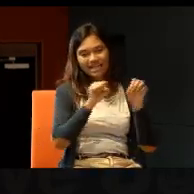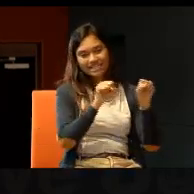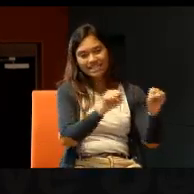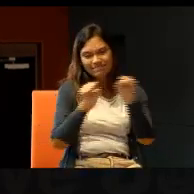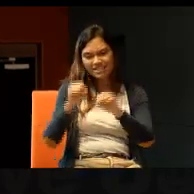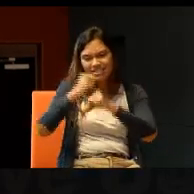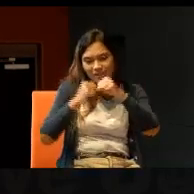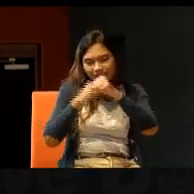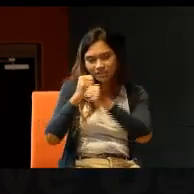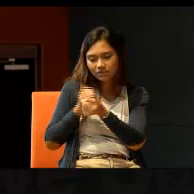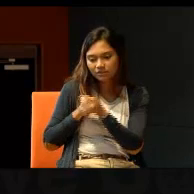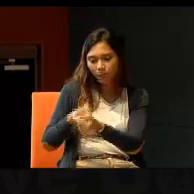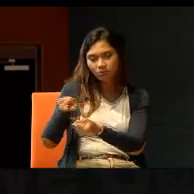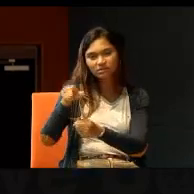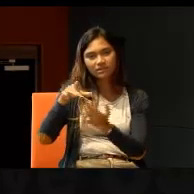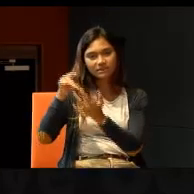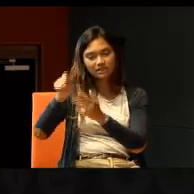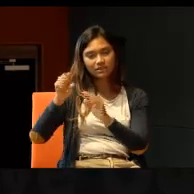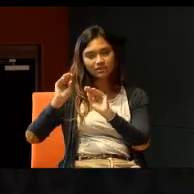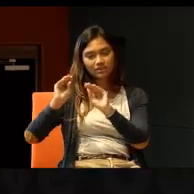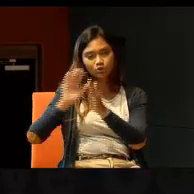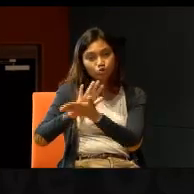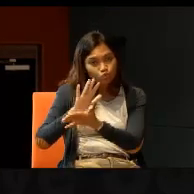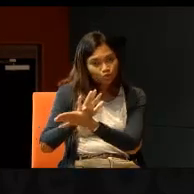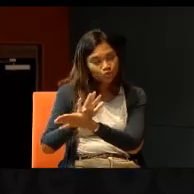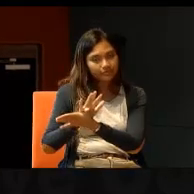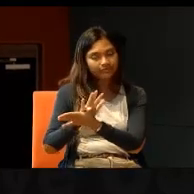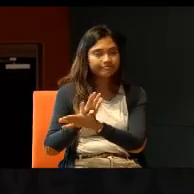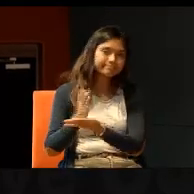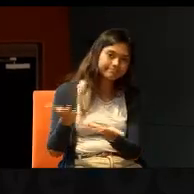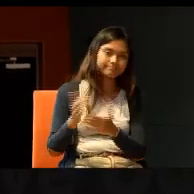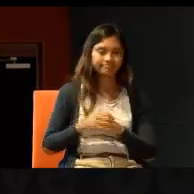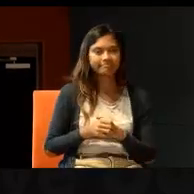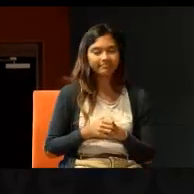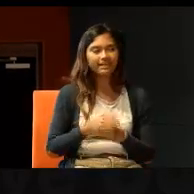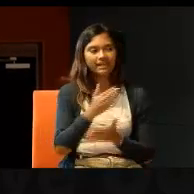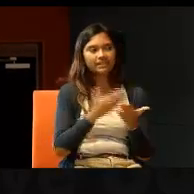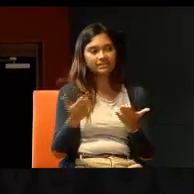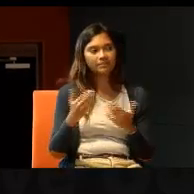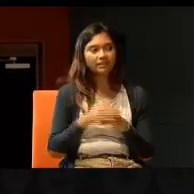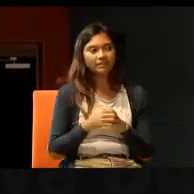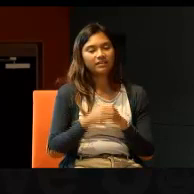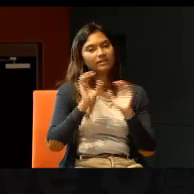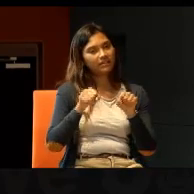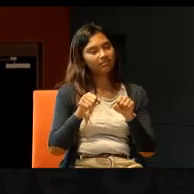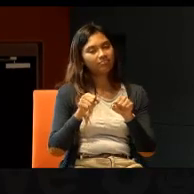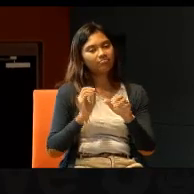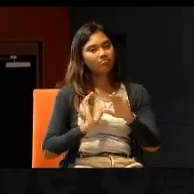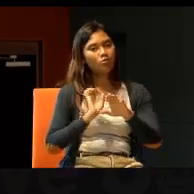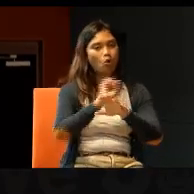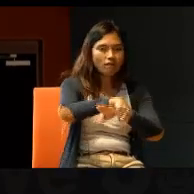structural support, for special needs schools, then, this is something, can be overcome.